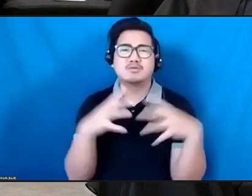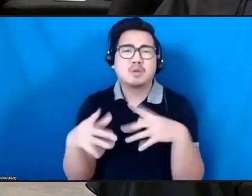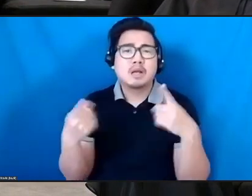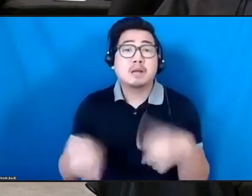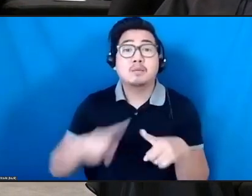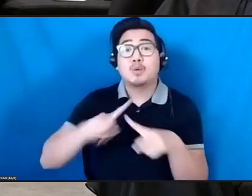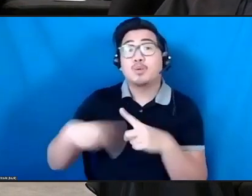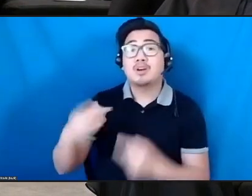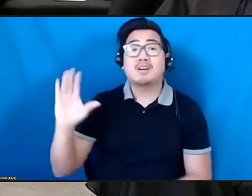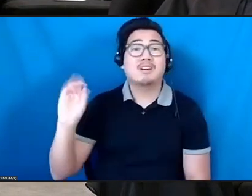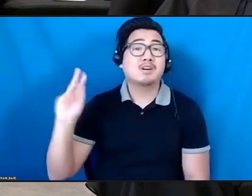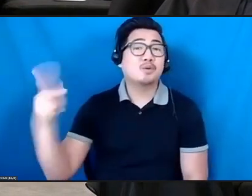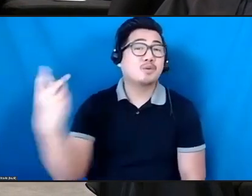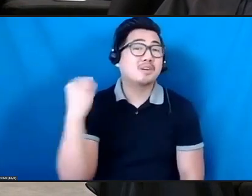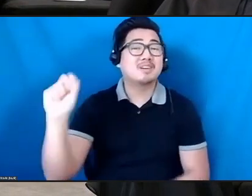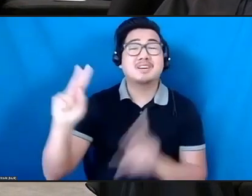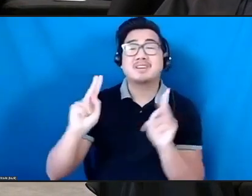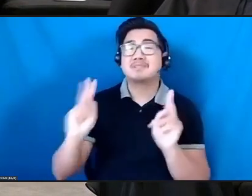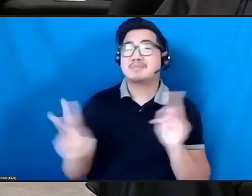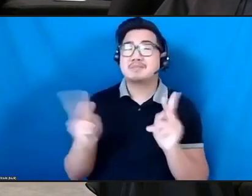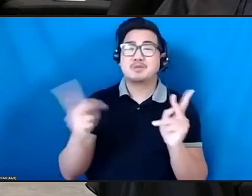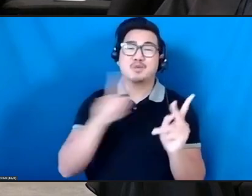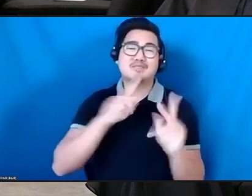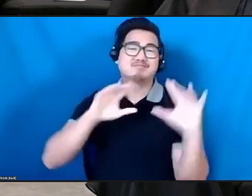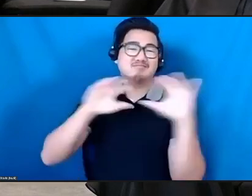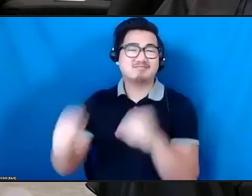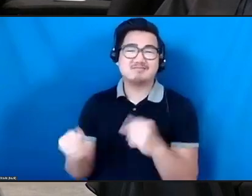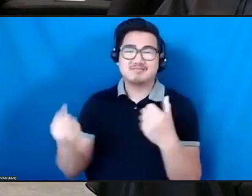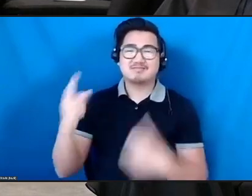and thank you for standing up together with us.